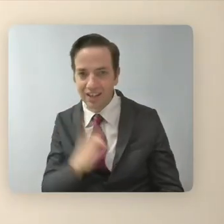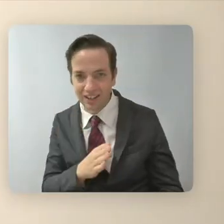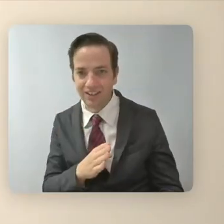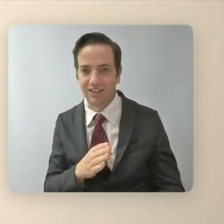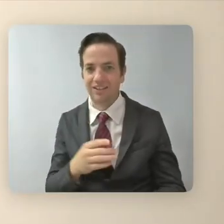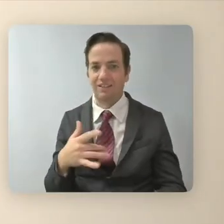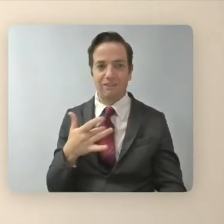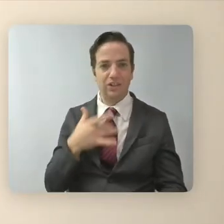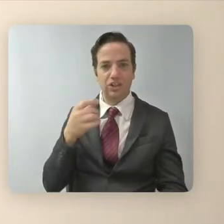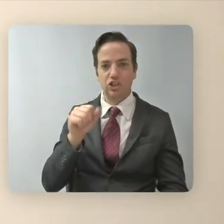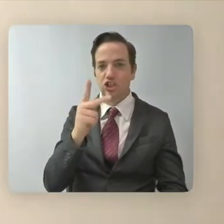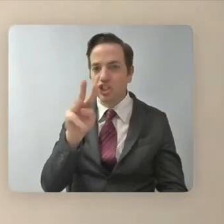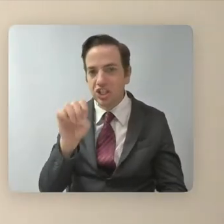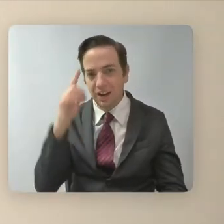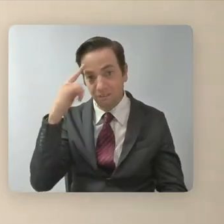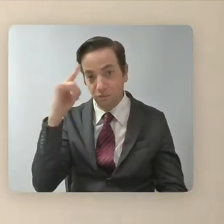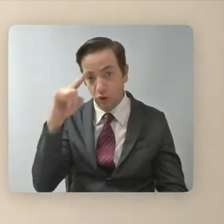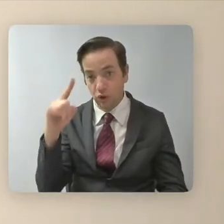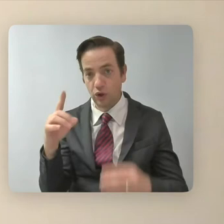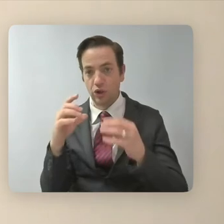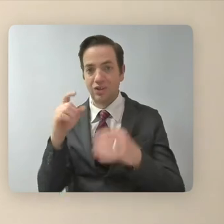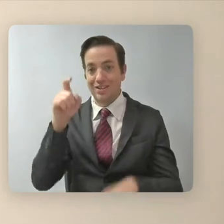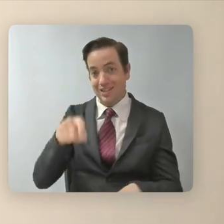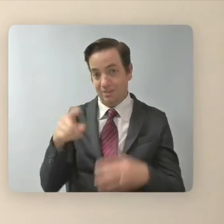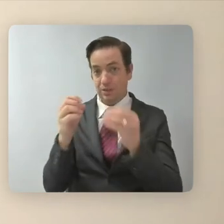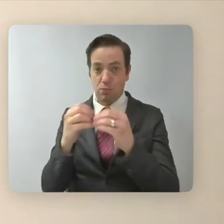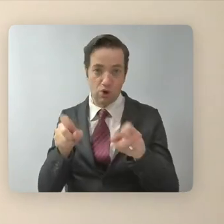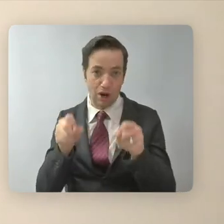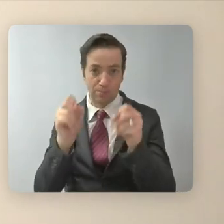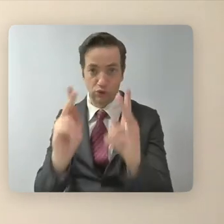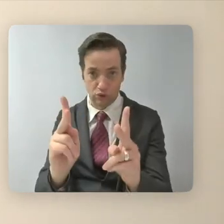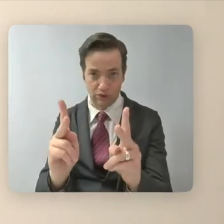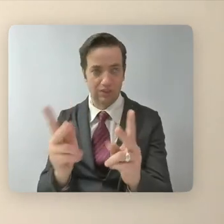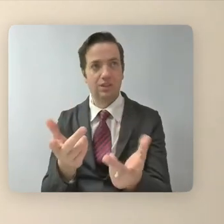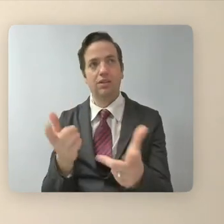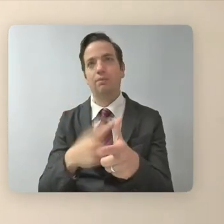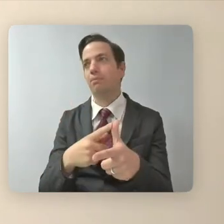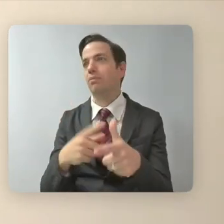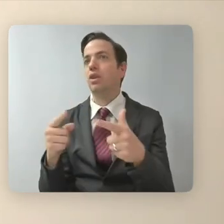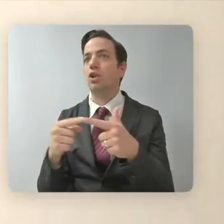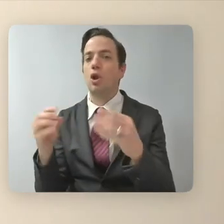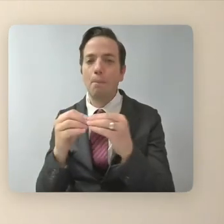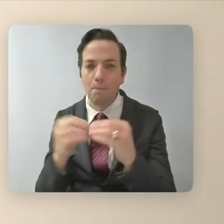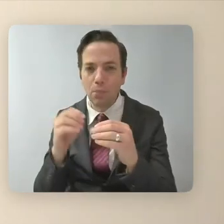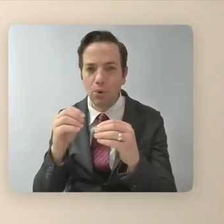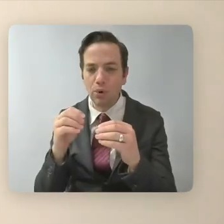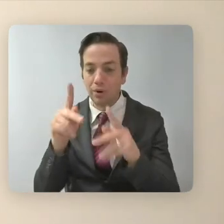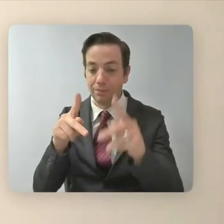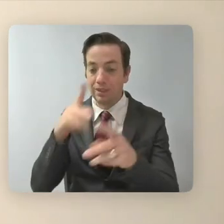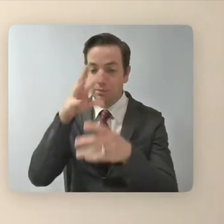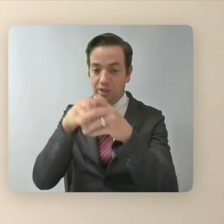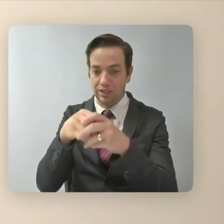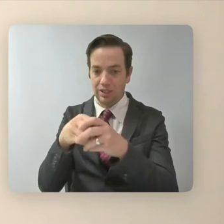more people, there need to be more opportunities. There need to be more people in positions of power,